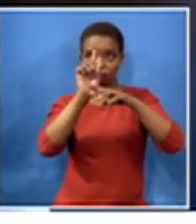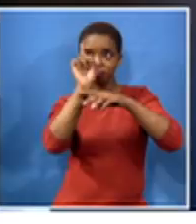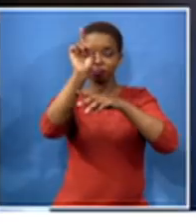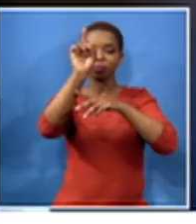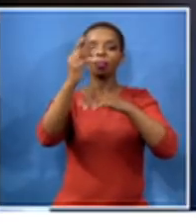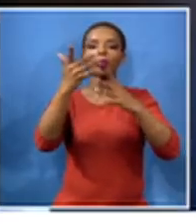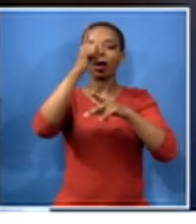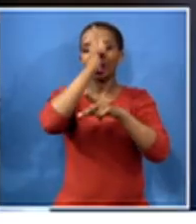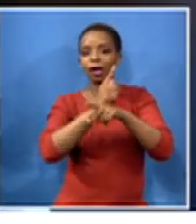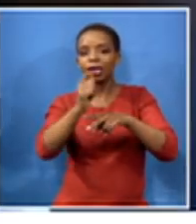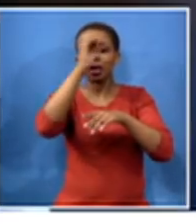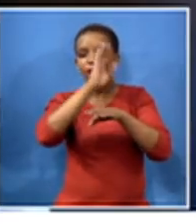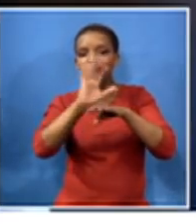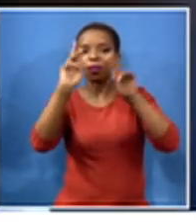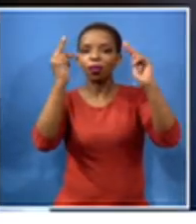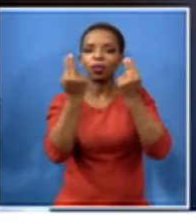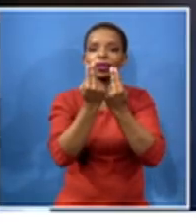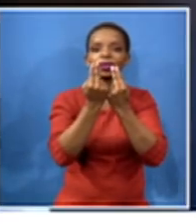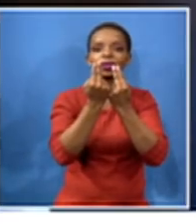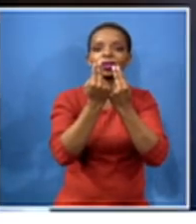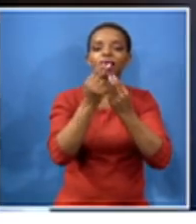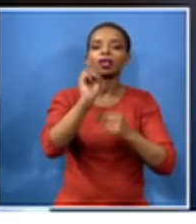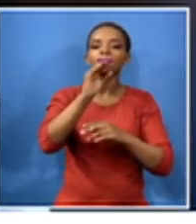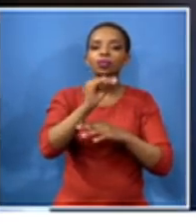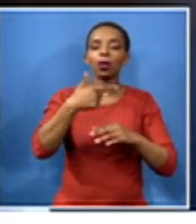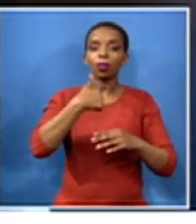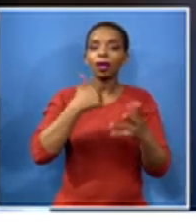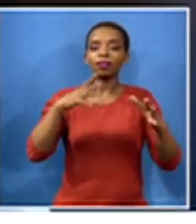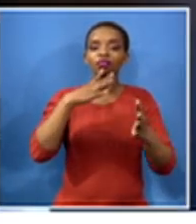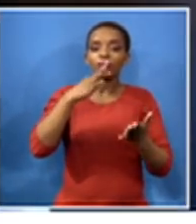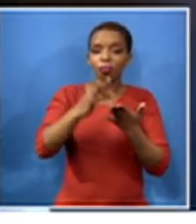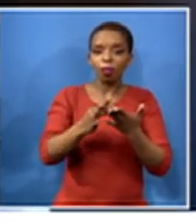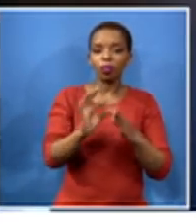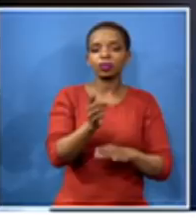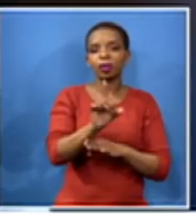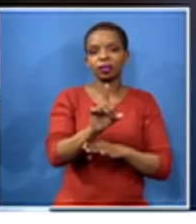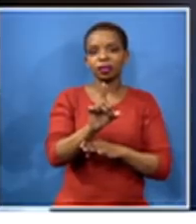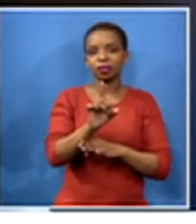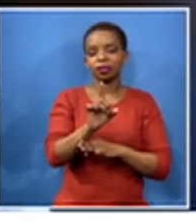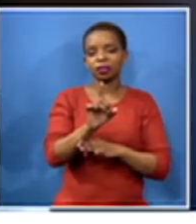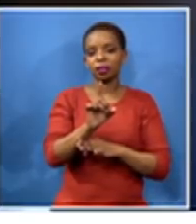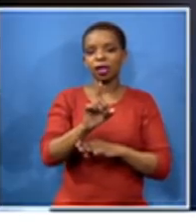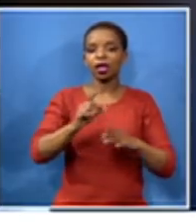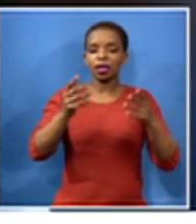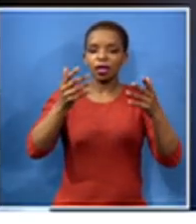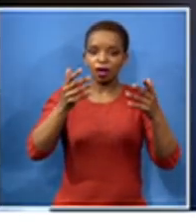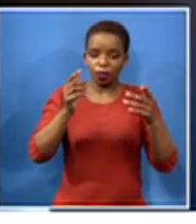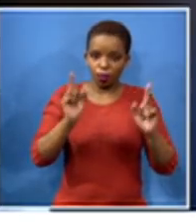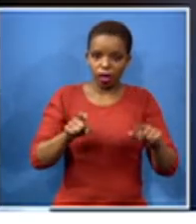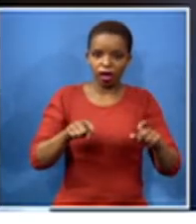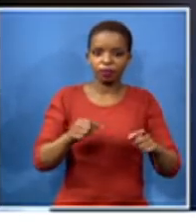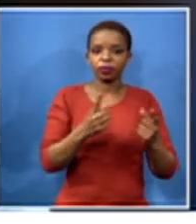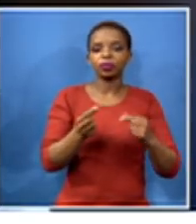as the organization we have proposed to the minister that we need to go to uh academic